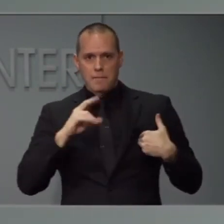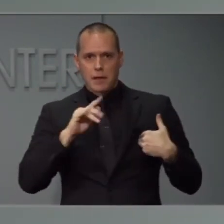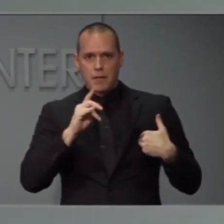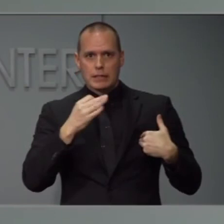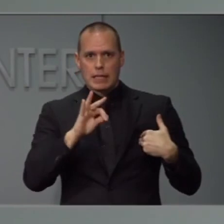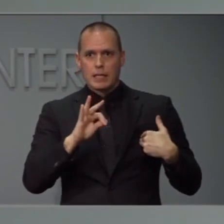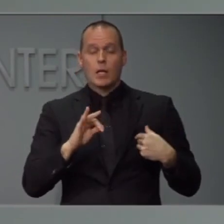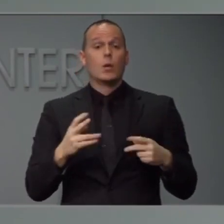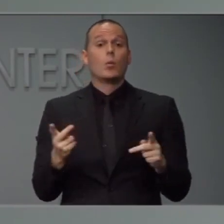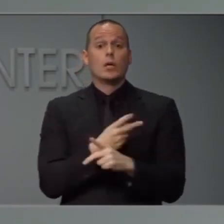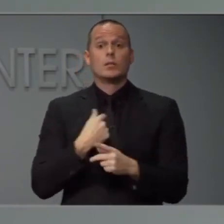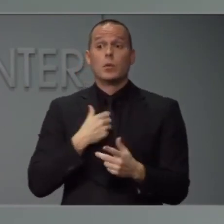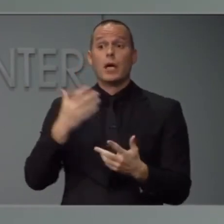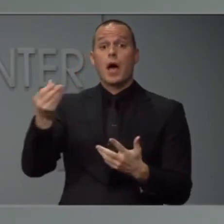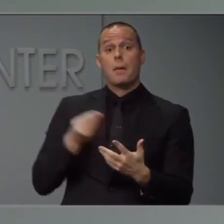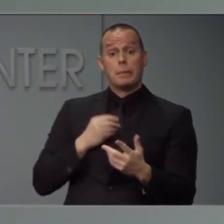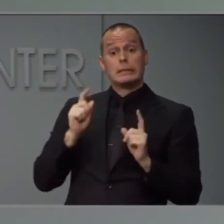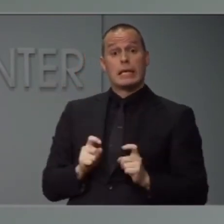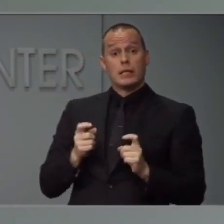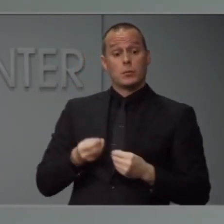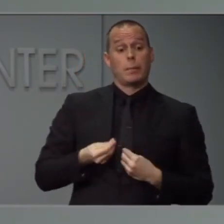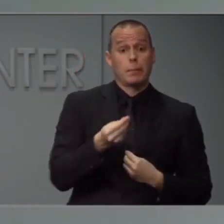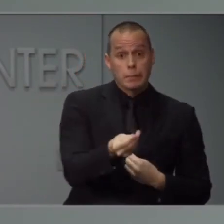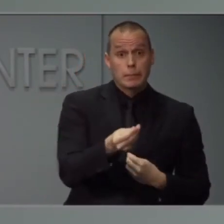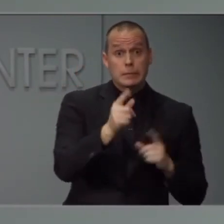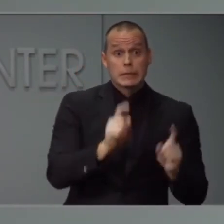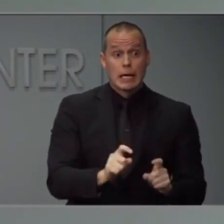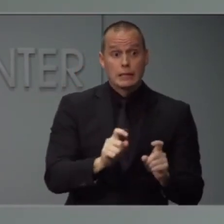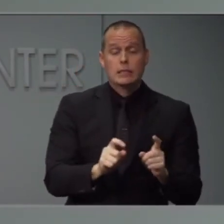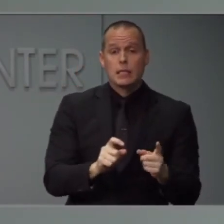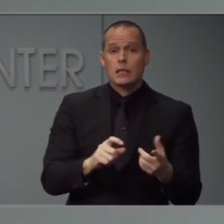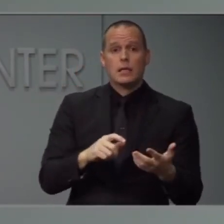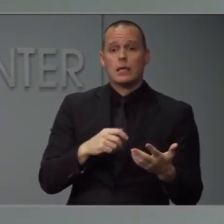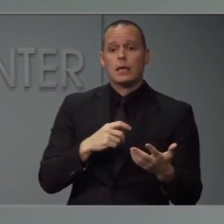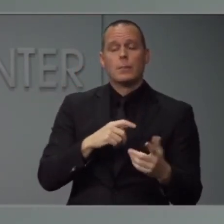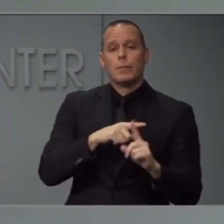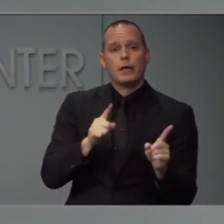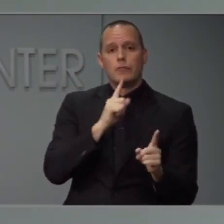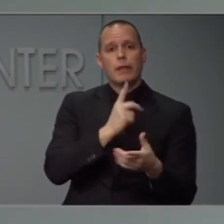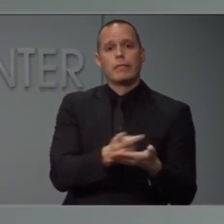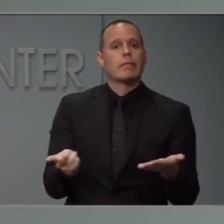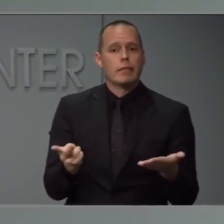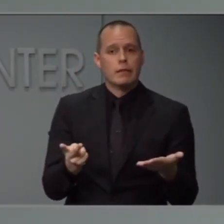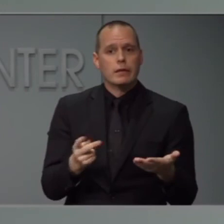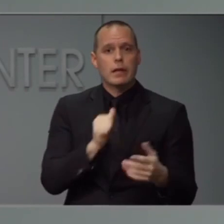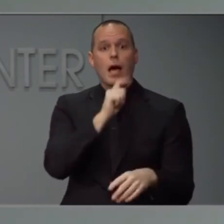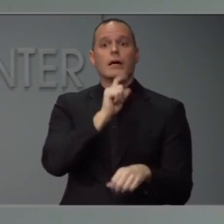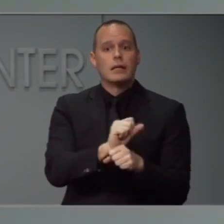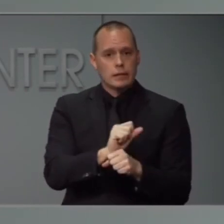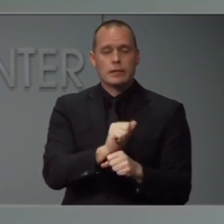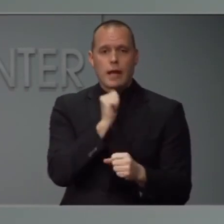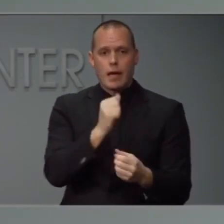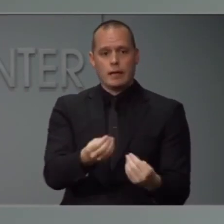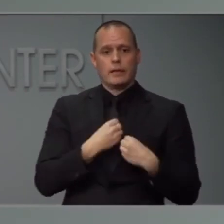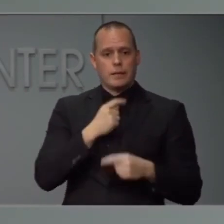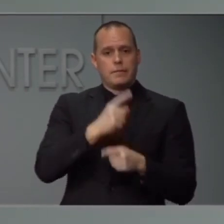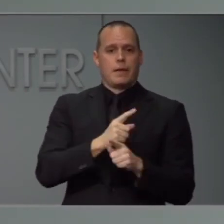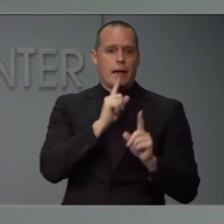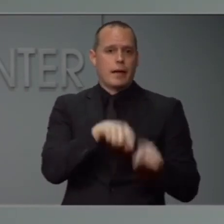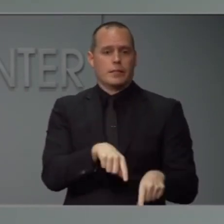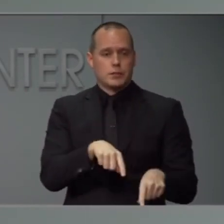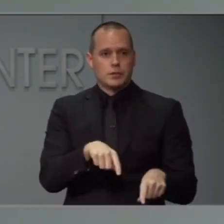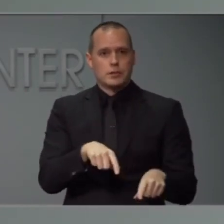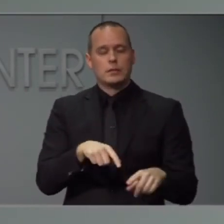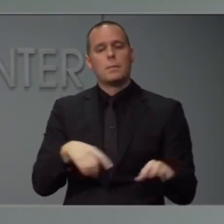it out a test that doesn't work because then we don't know what those results mean. So we need the FDA to do its work to make sure we're getting a test that